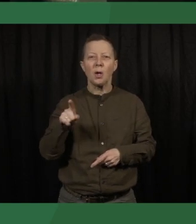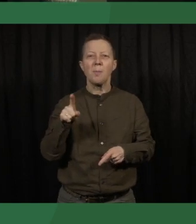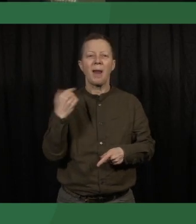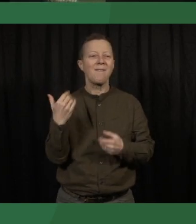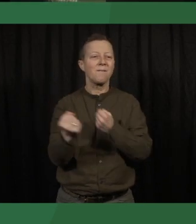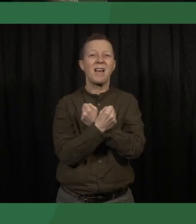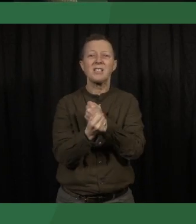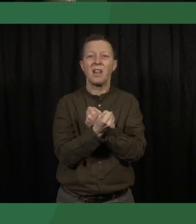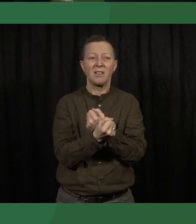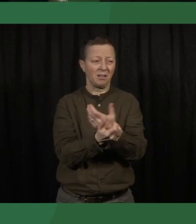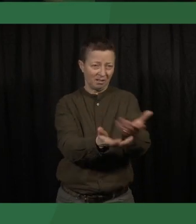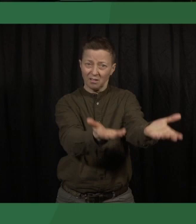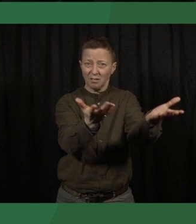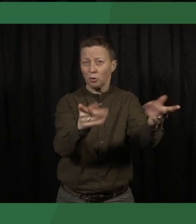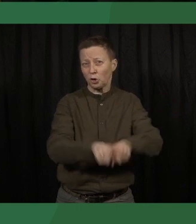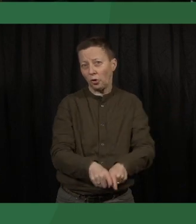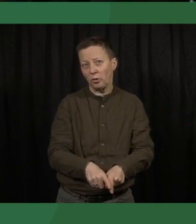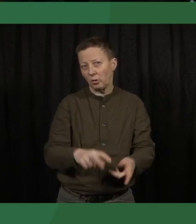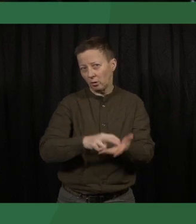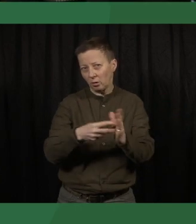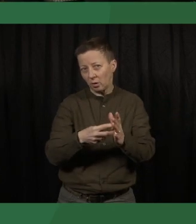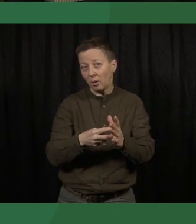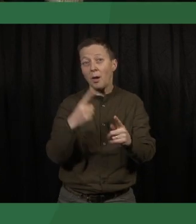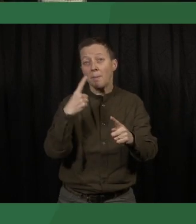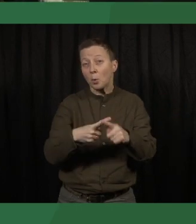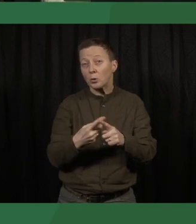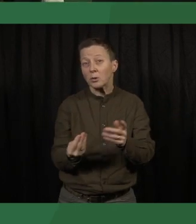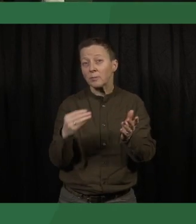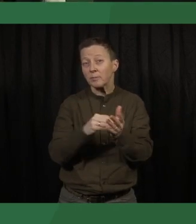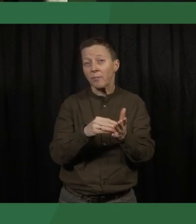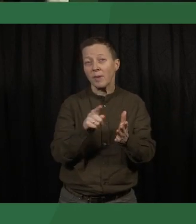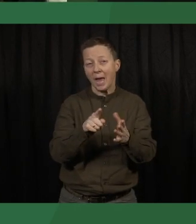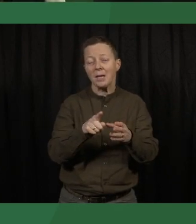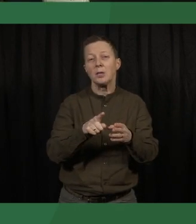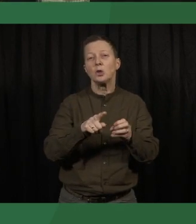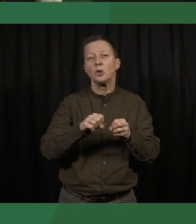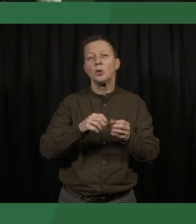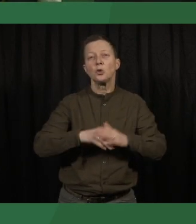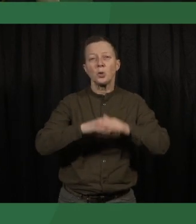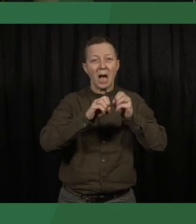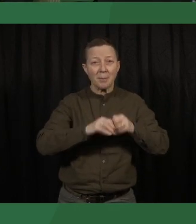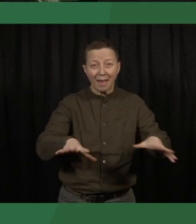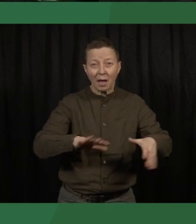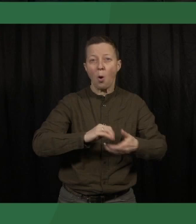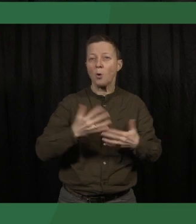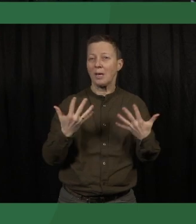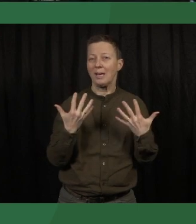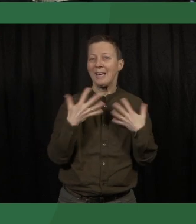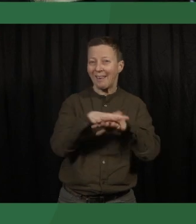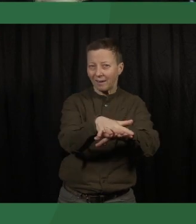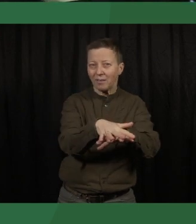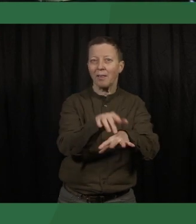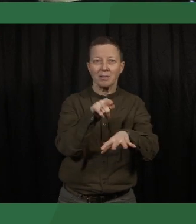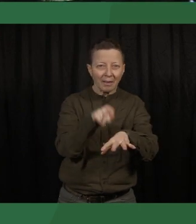legal pretexts. In addition, the spread of social media and the internet has